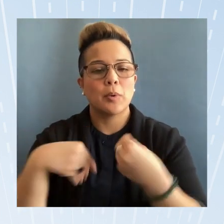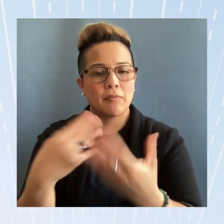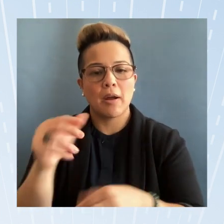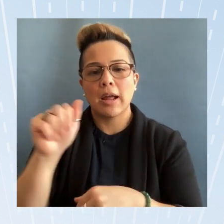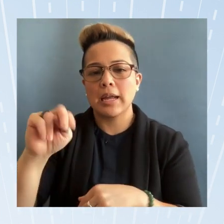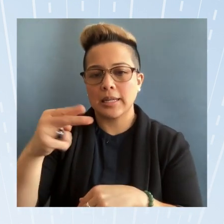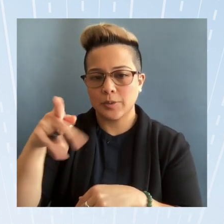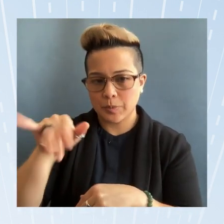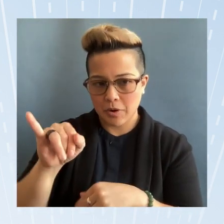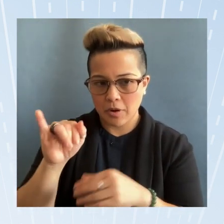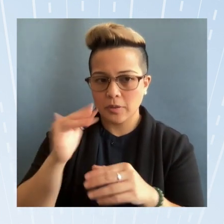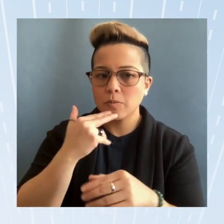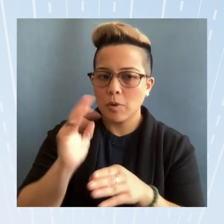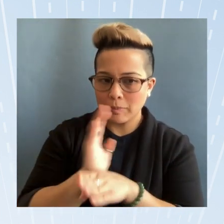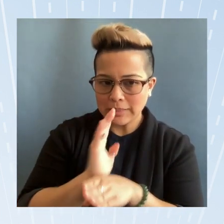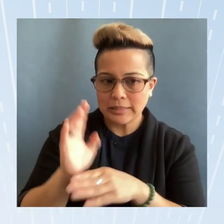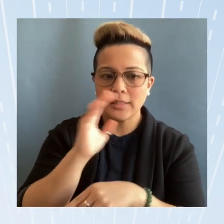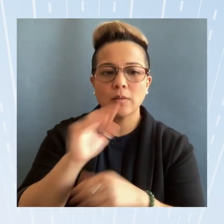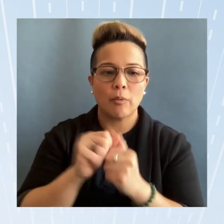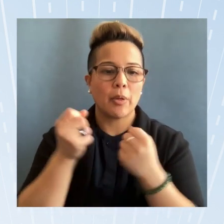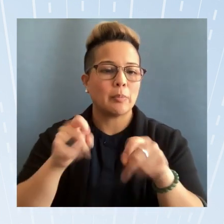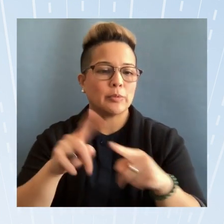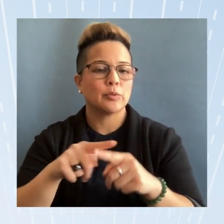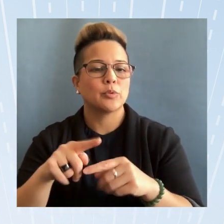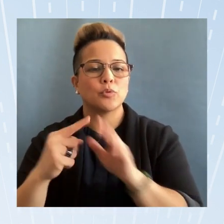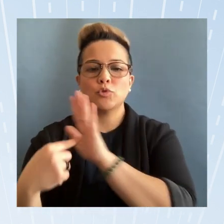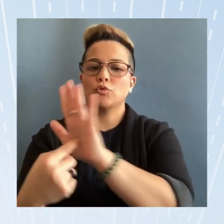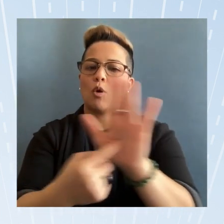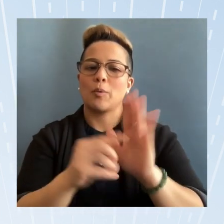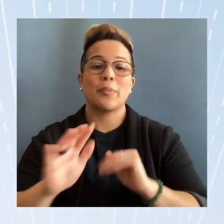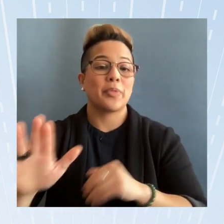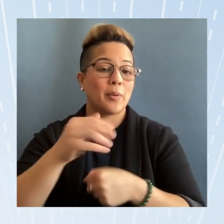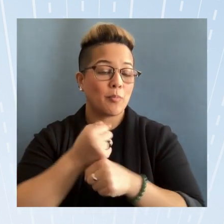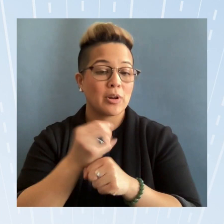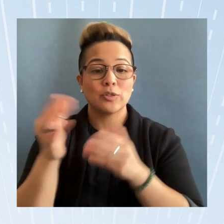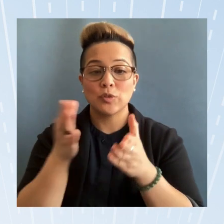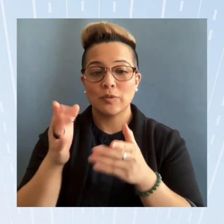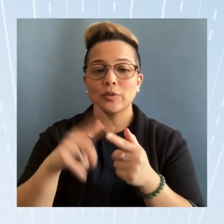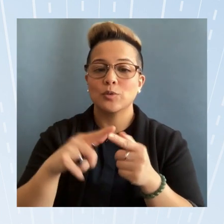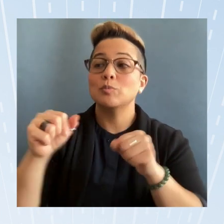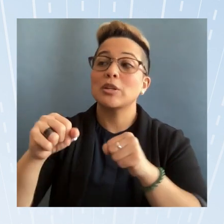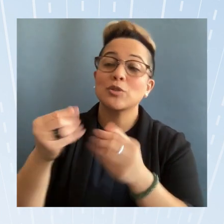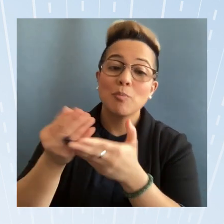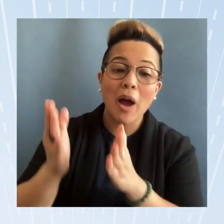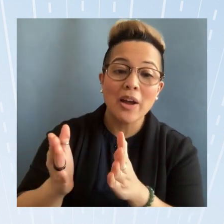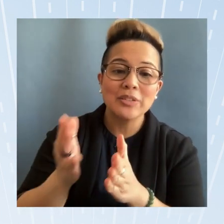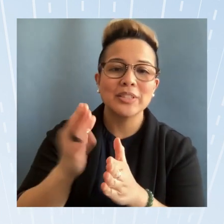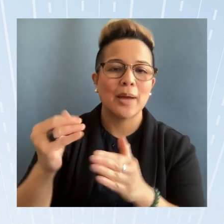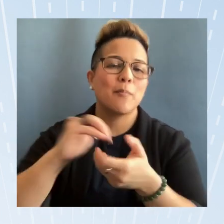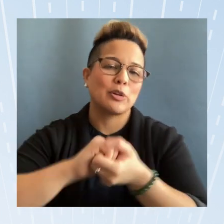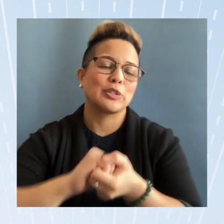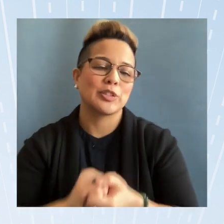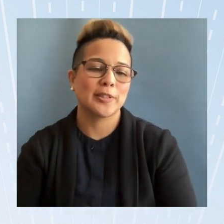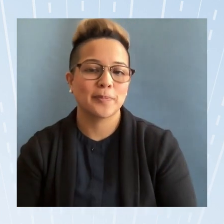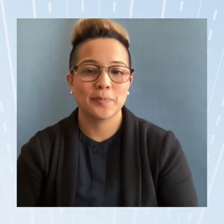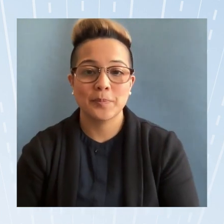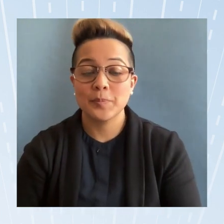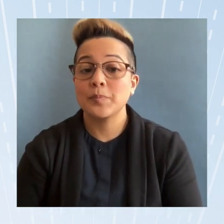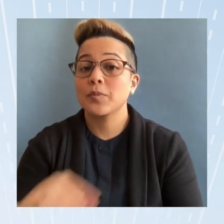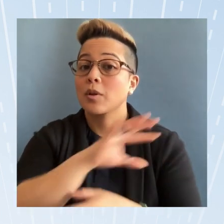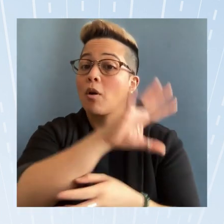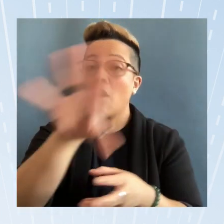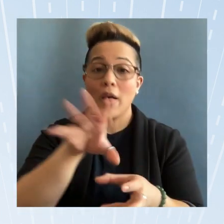opportunity to showcase their product and services to potential buyers and partners all these measures will help